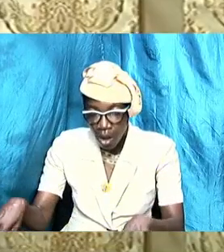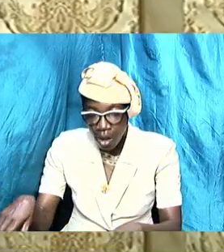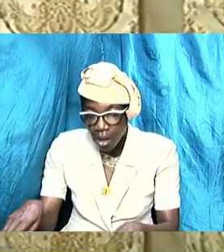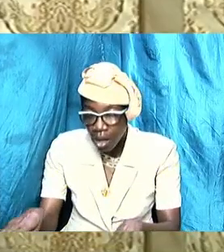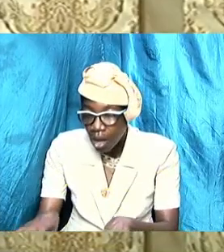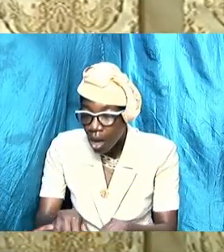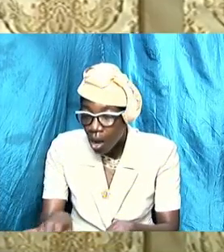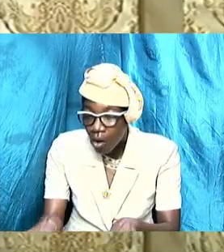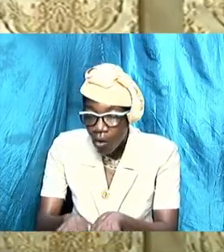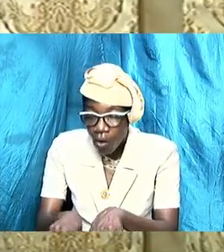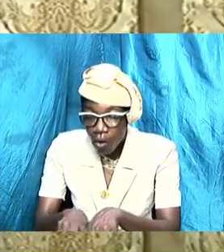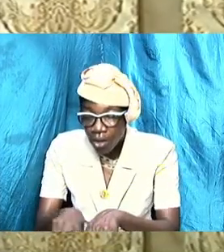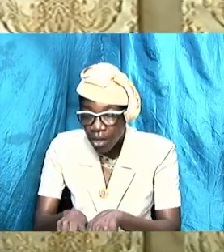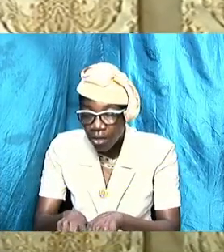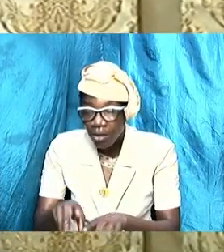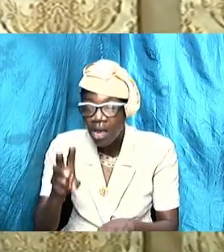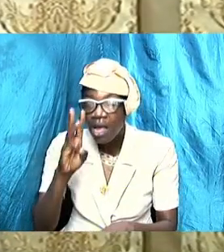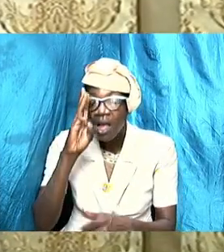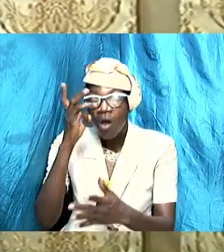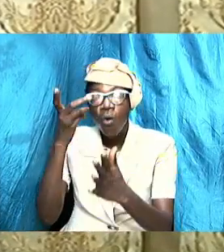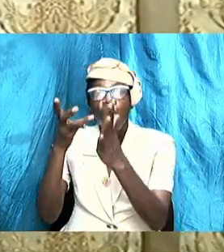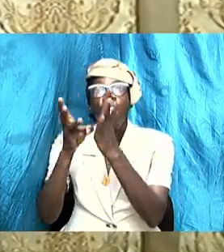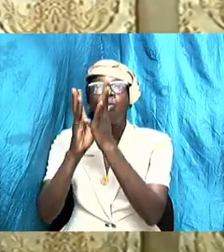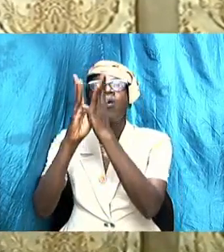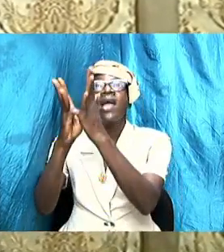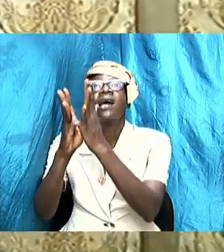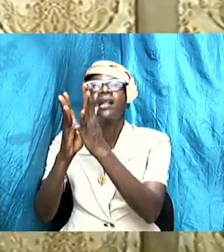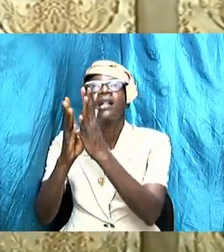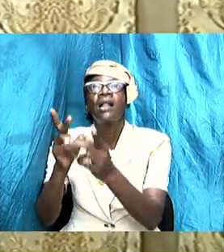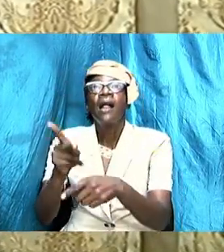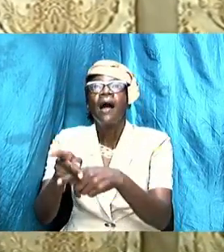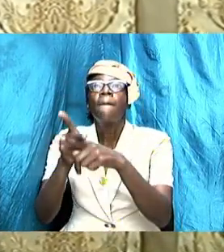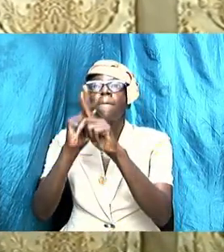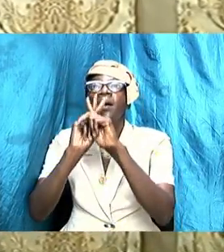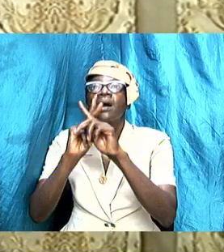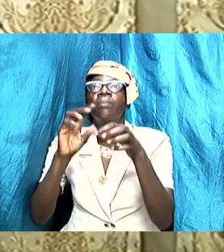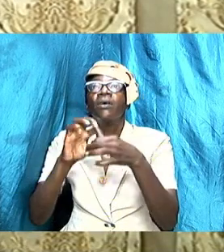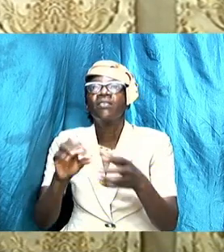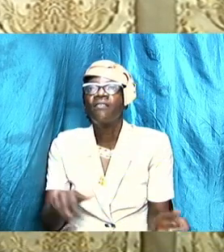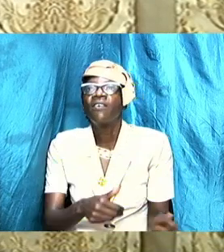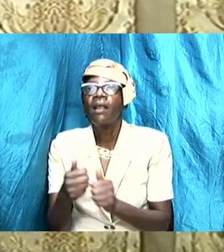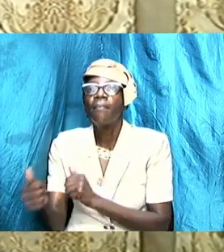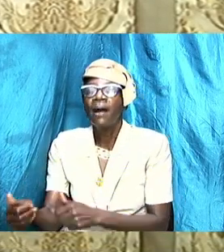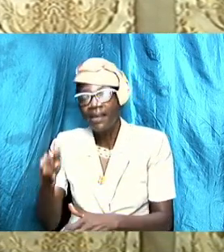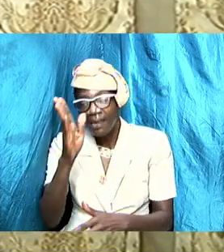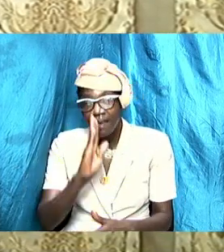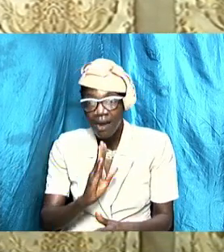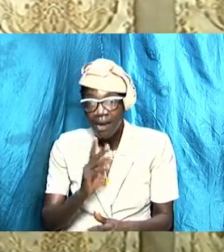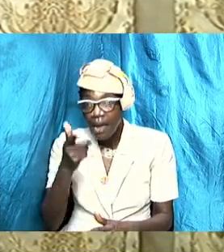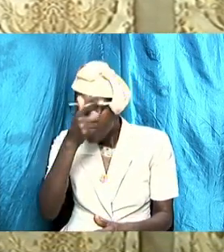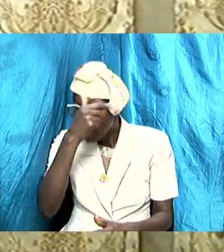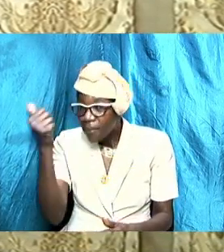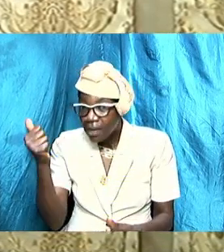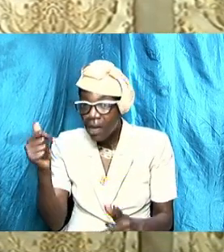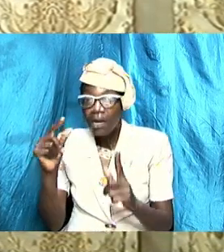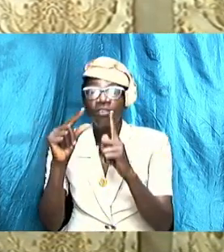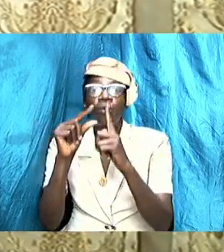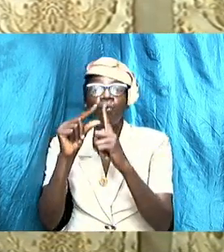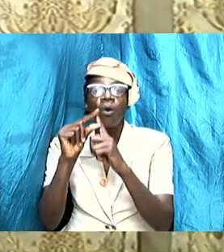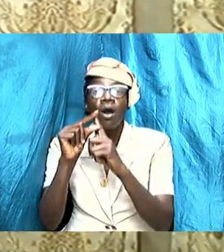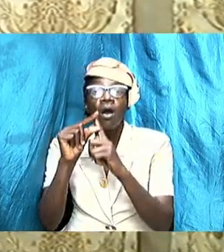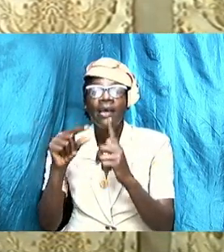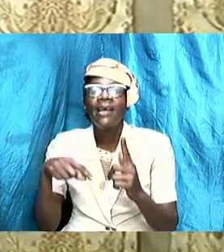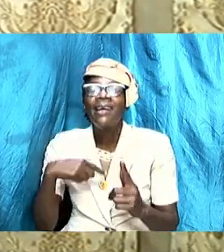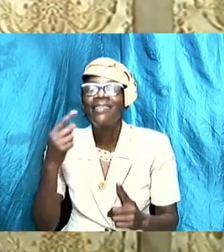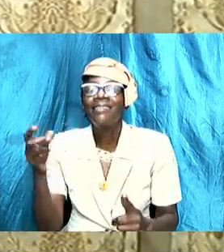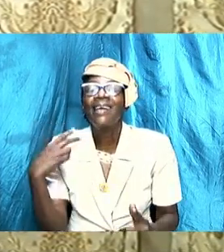and the purpose of Almighty God because the Word tells us how to walk. So we are many times